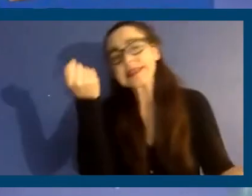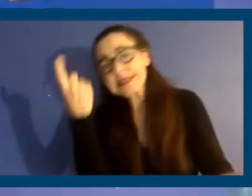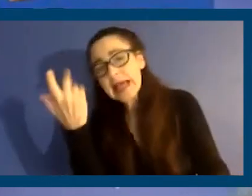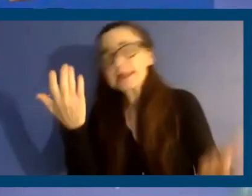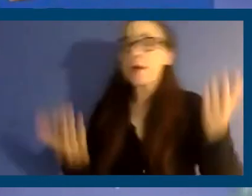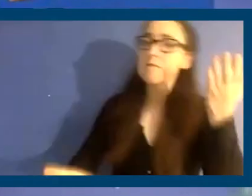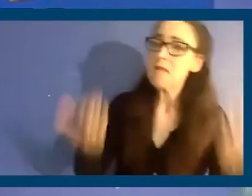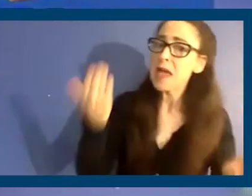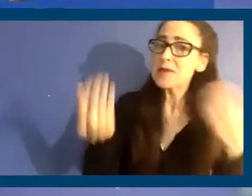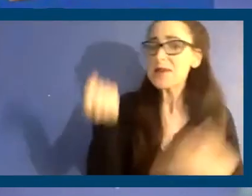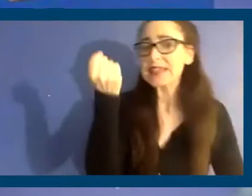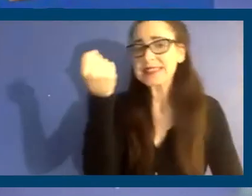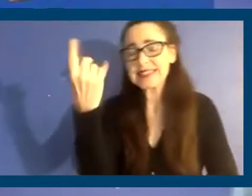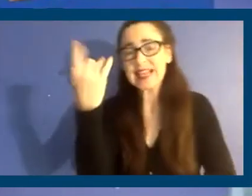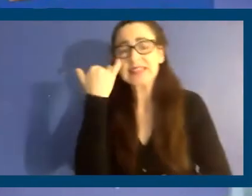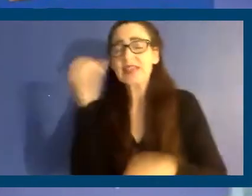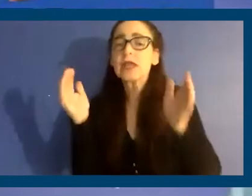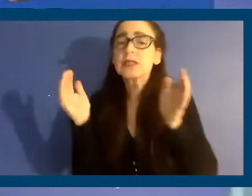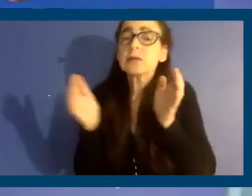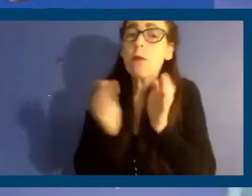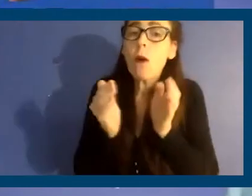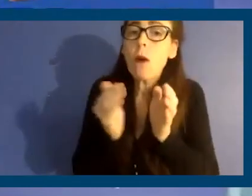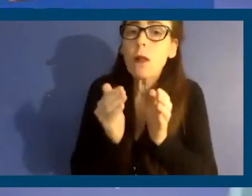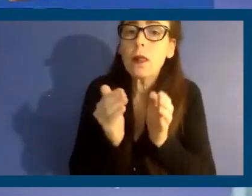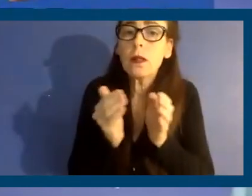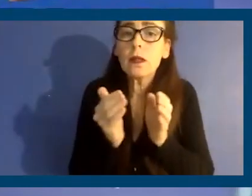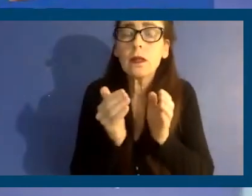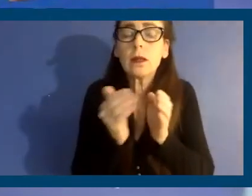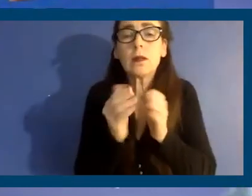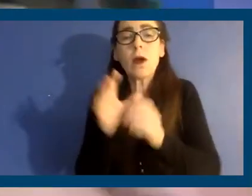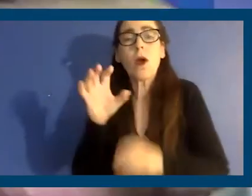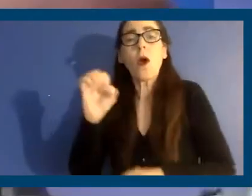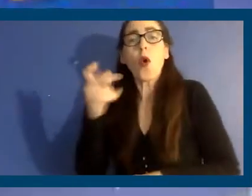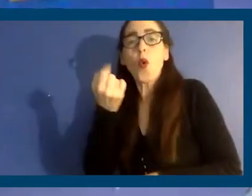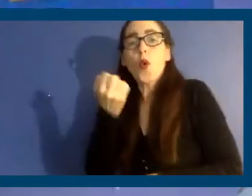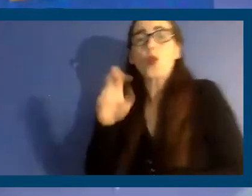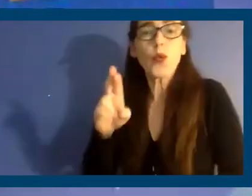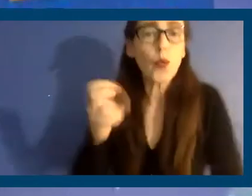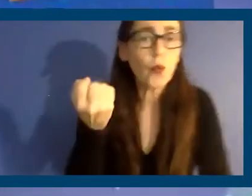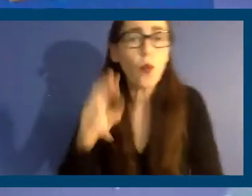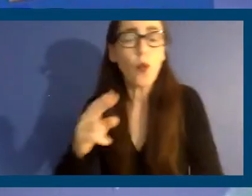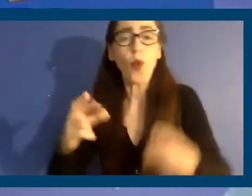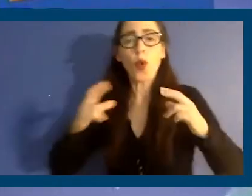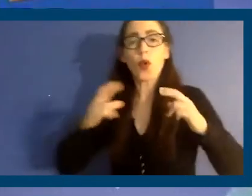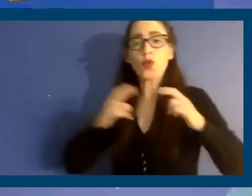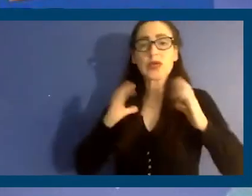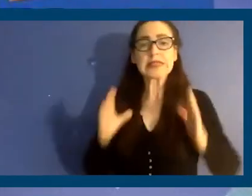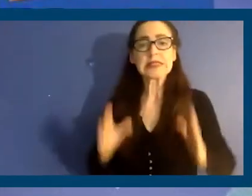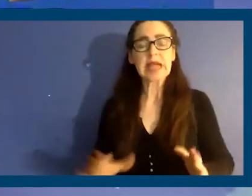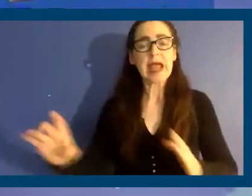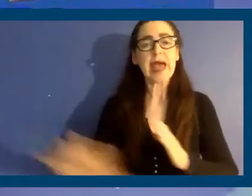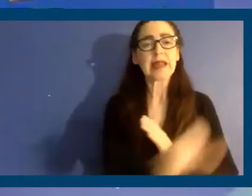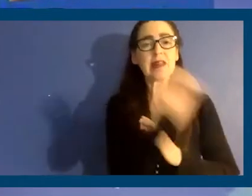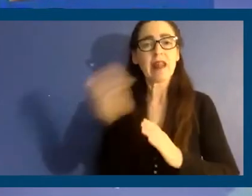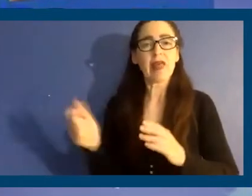made sense if you were a small owner or retiree, and you had another single family dwelling